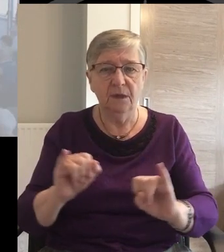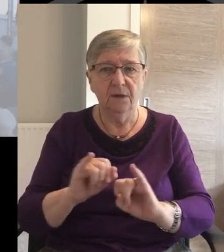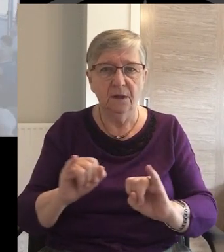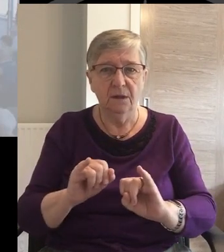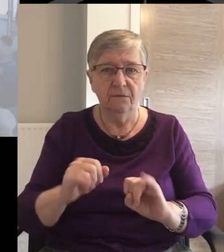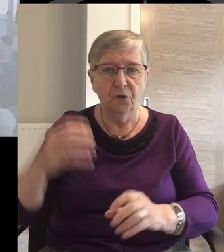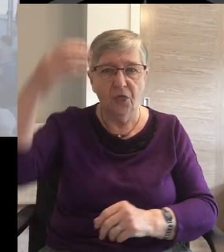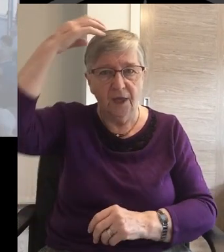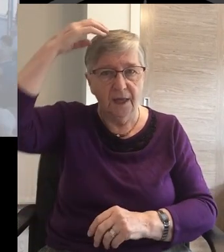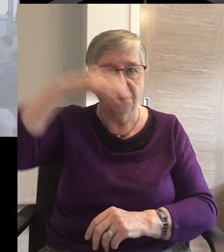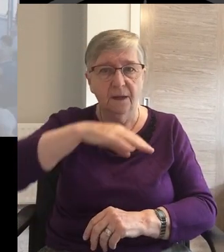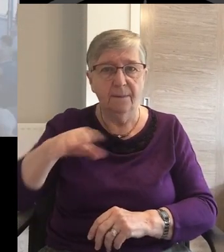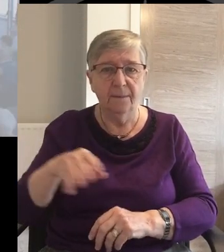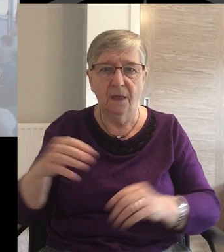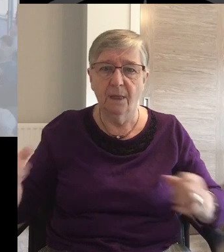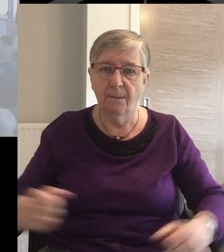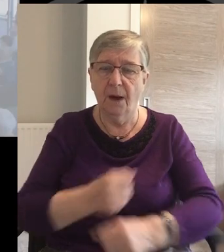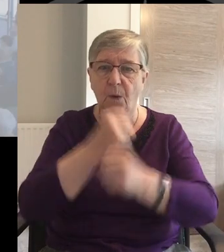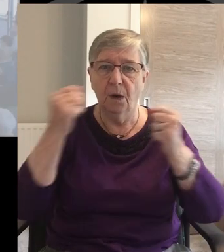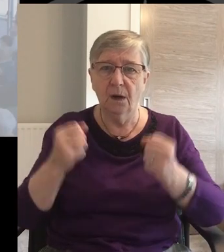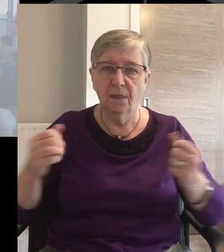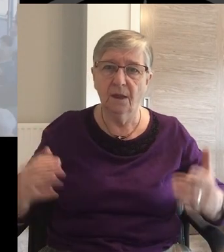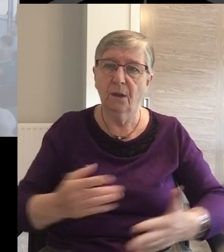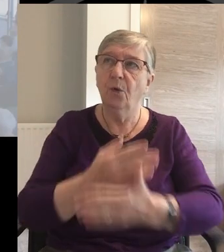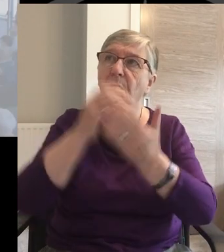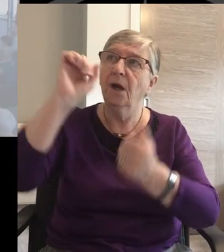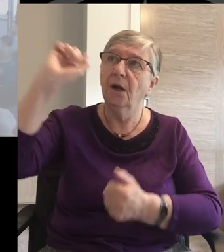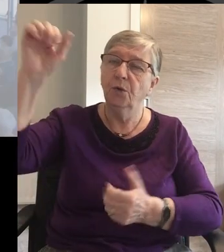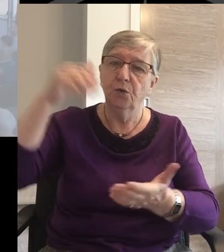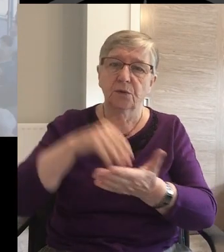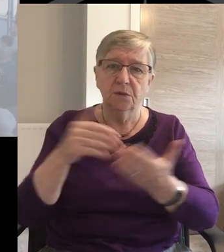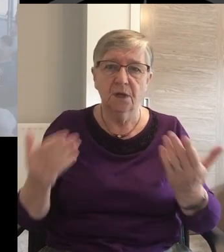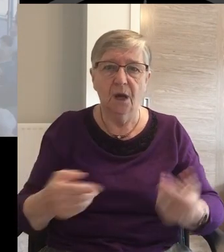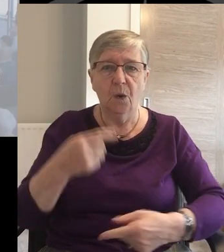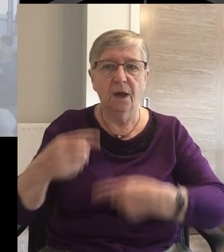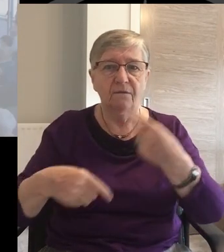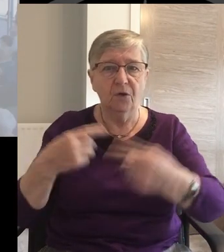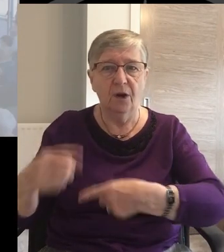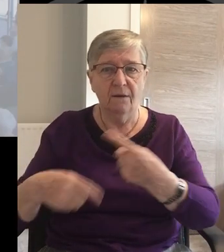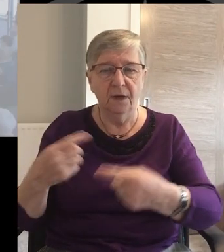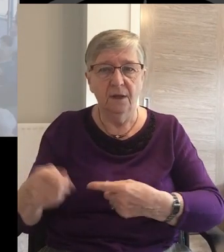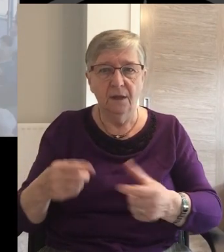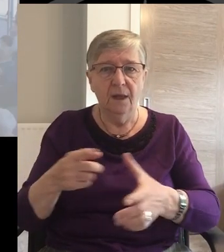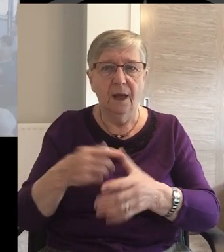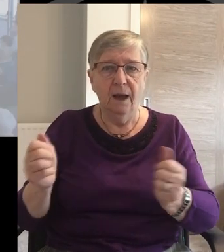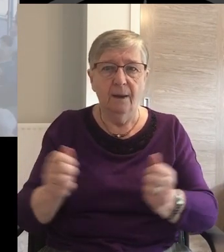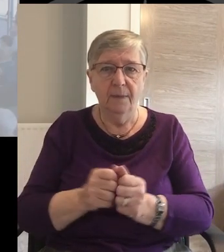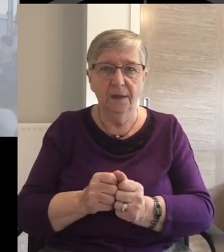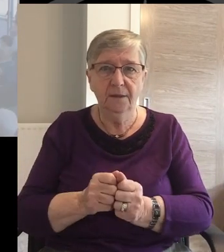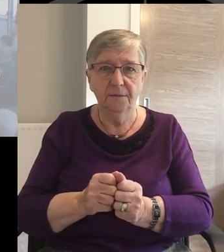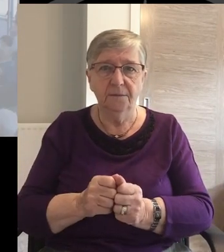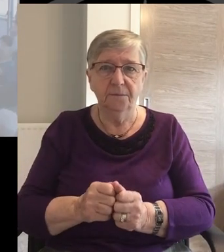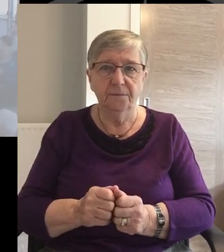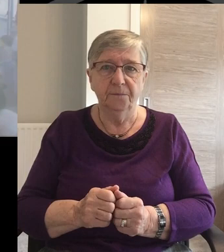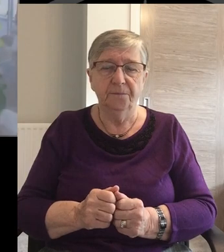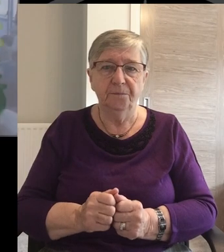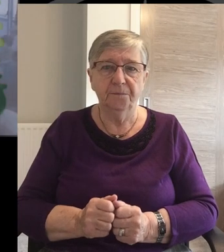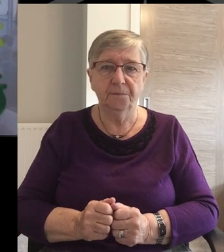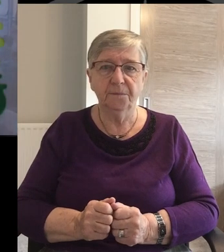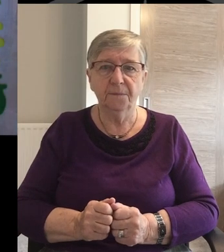need The kingdom, the power, the glory, and the interest To the heaven and the earth Amen